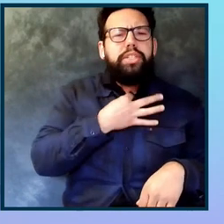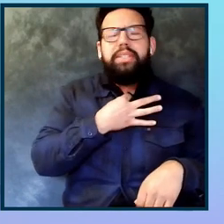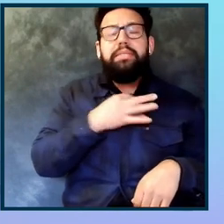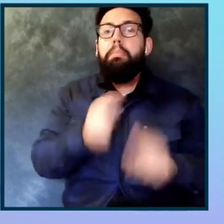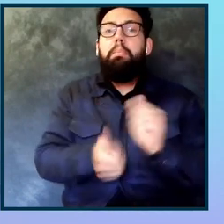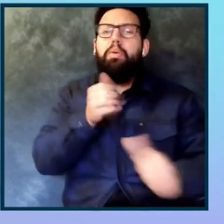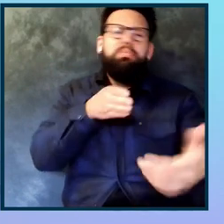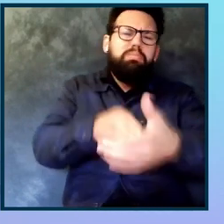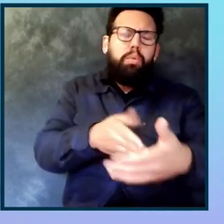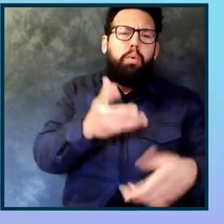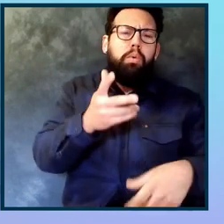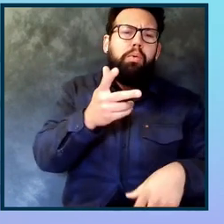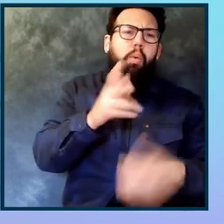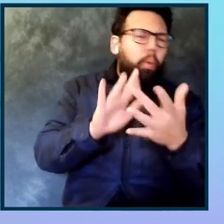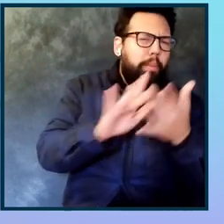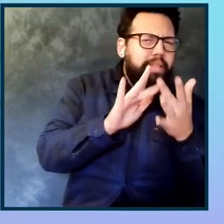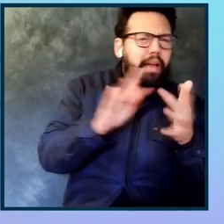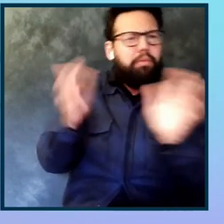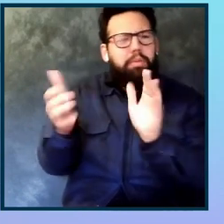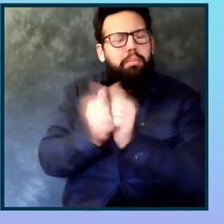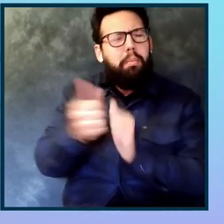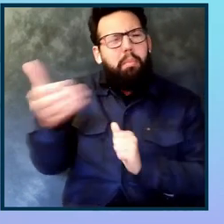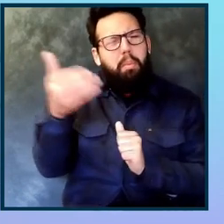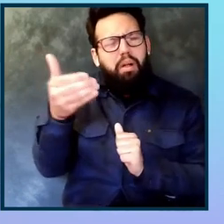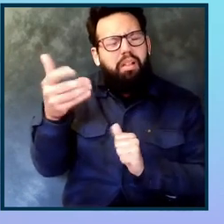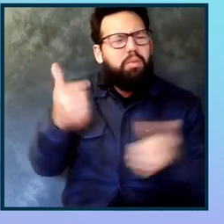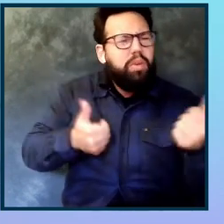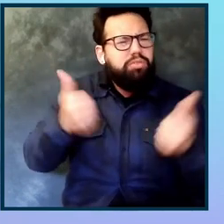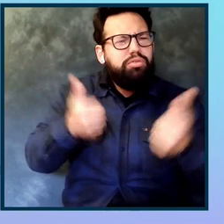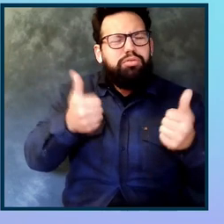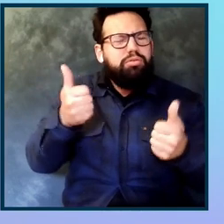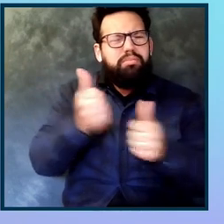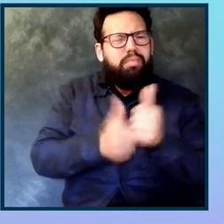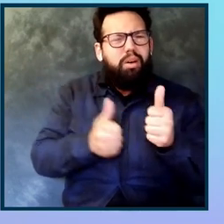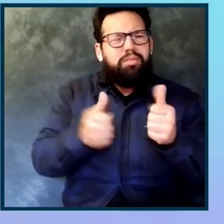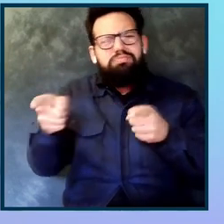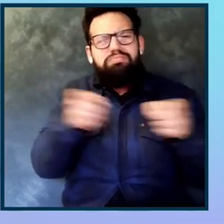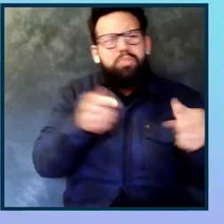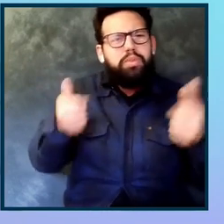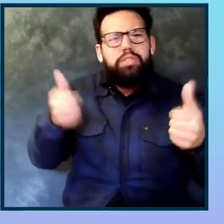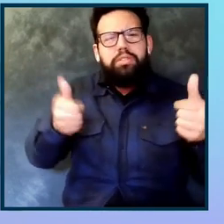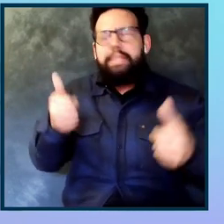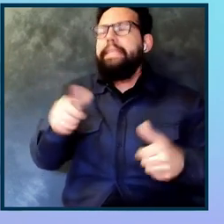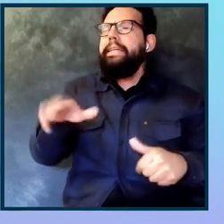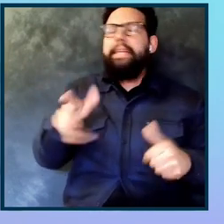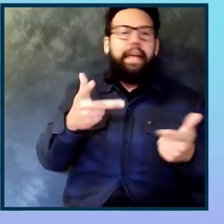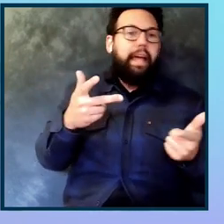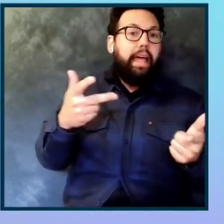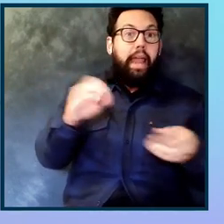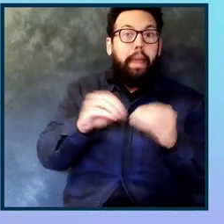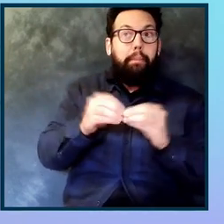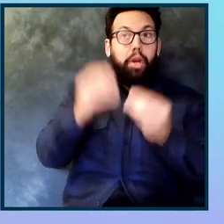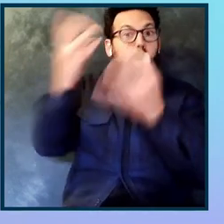So kind of what's the split there? Are you aware? You I don't know the number offhand, but we can definitely get